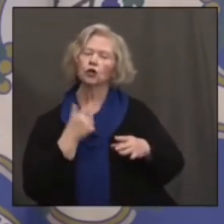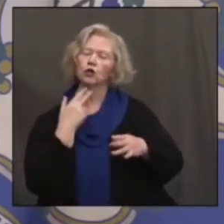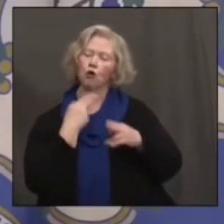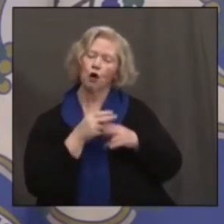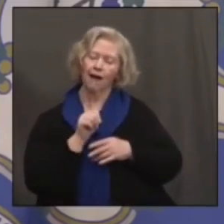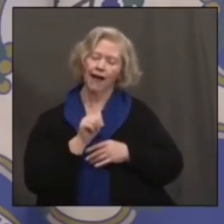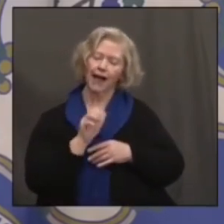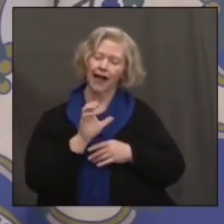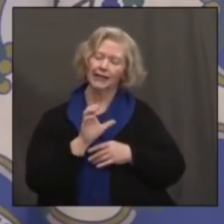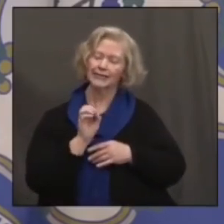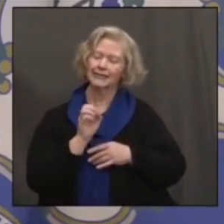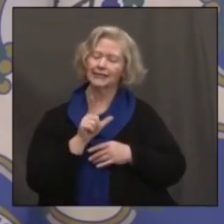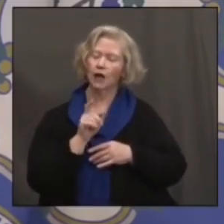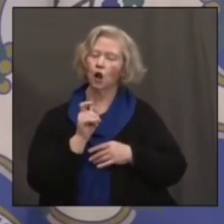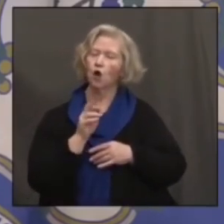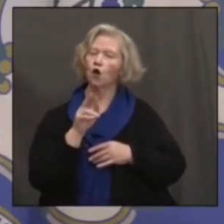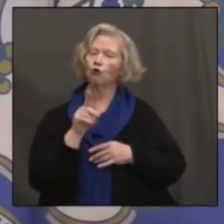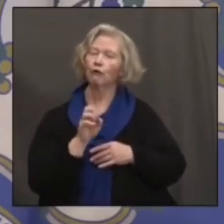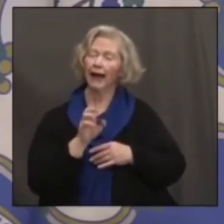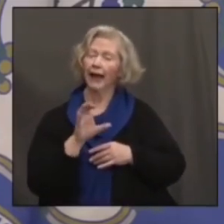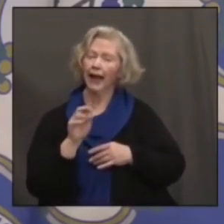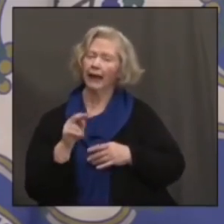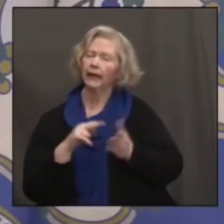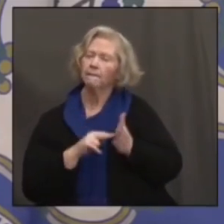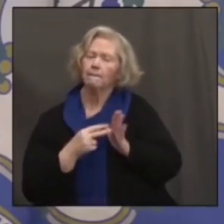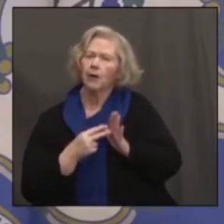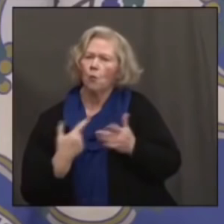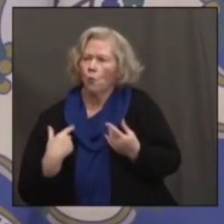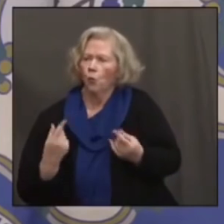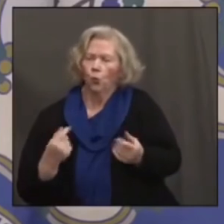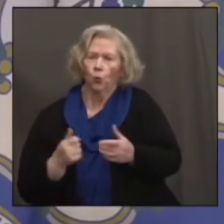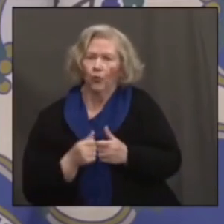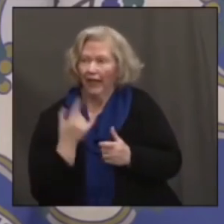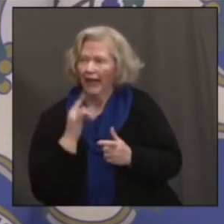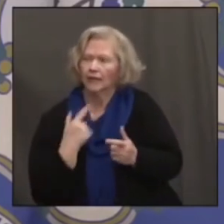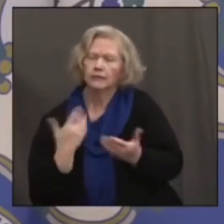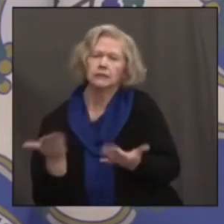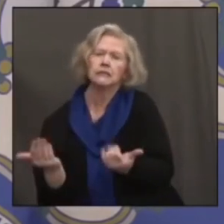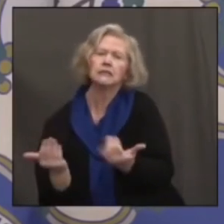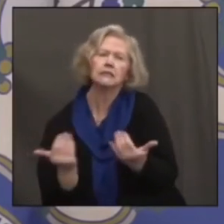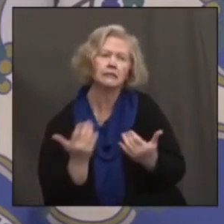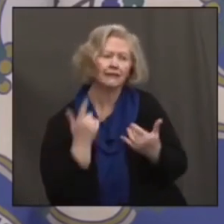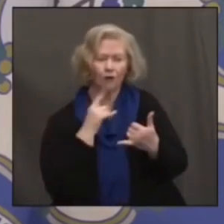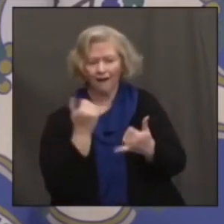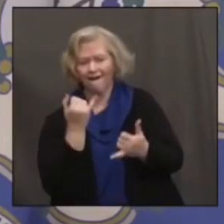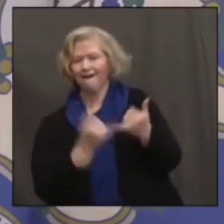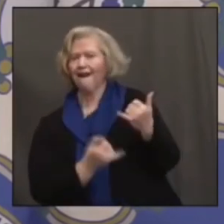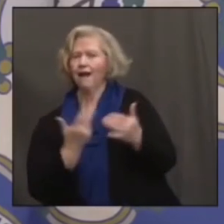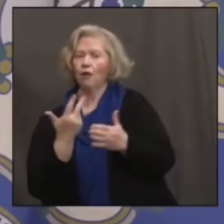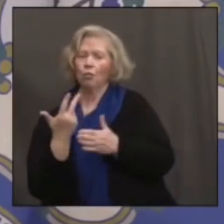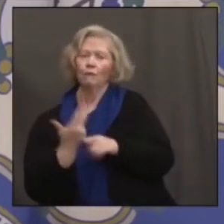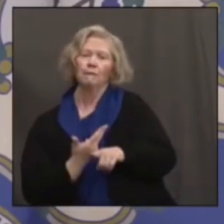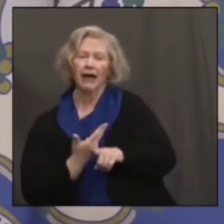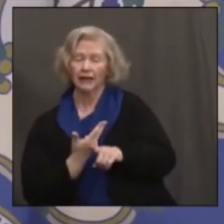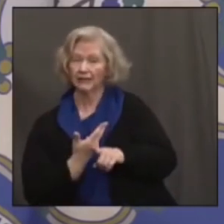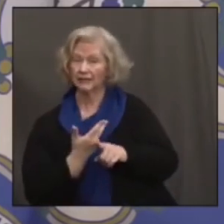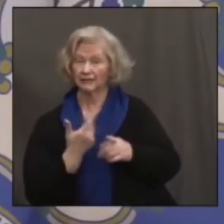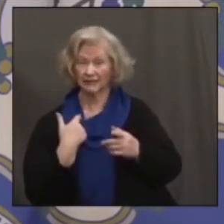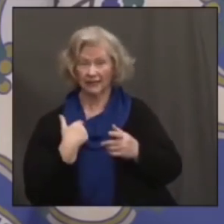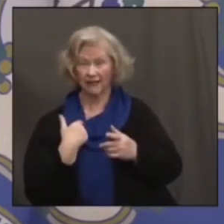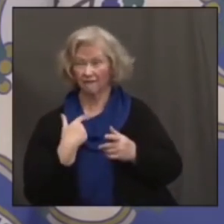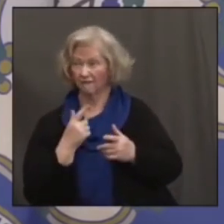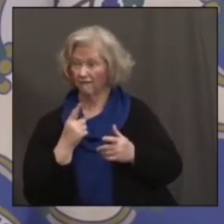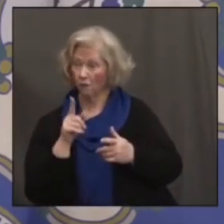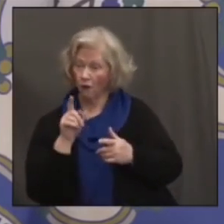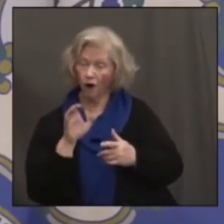Connecticut saying, what do we do for the kids? How do we get them back into school for the final three months of the school year? Because we have 100,000